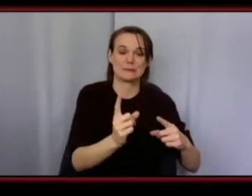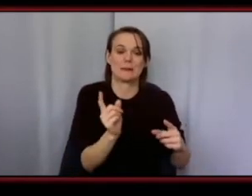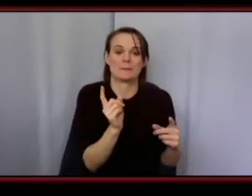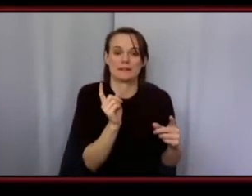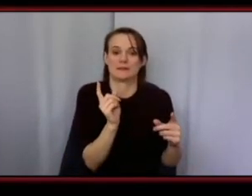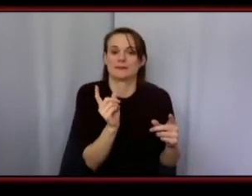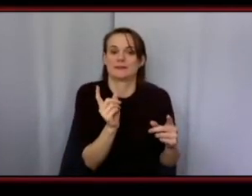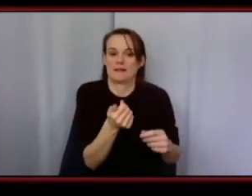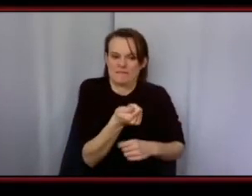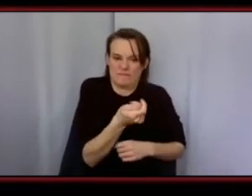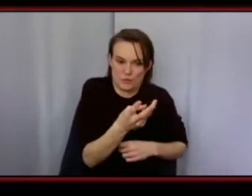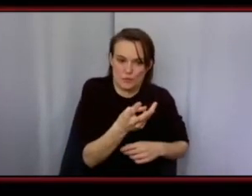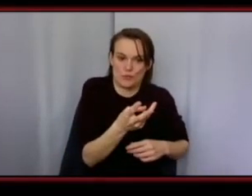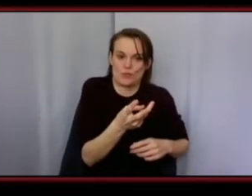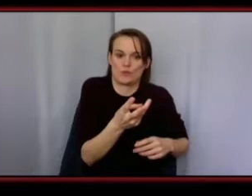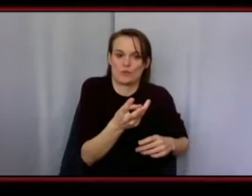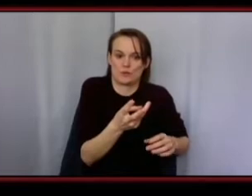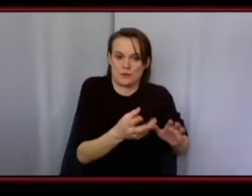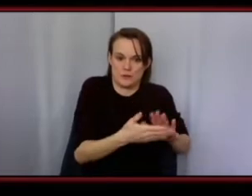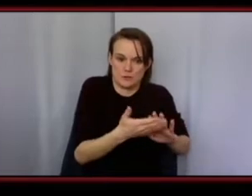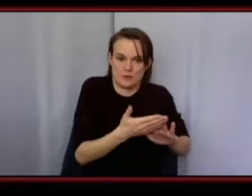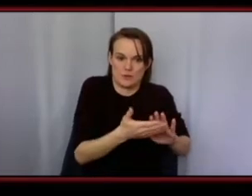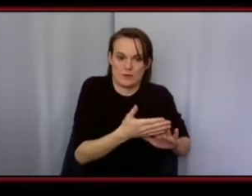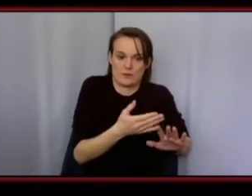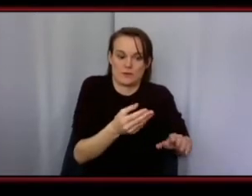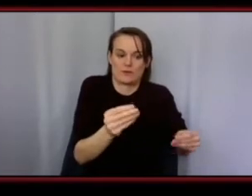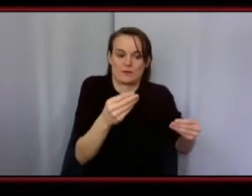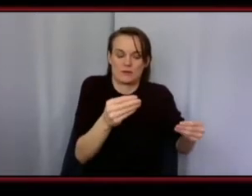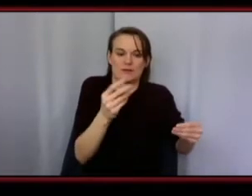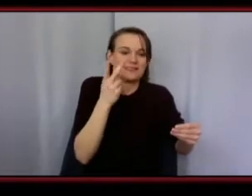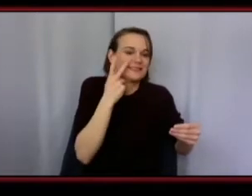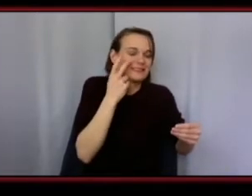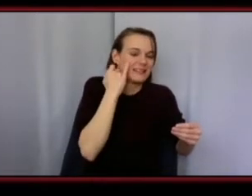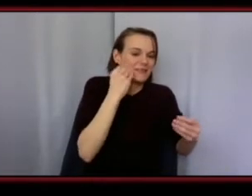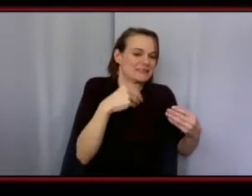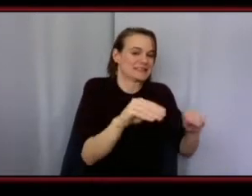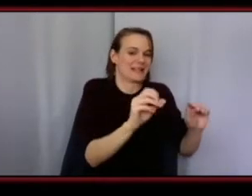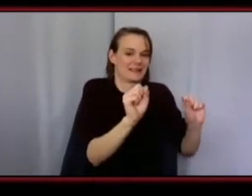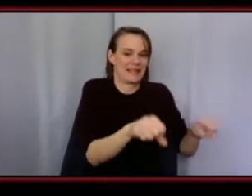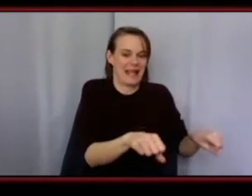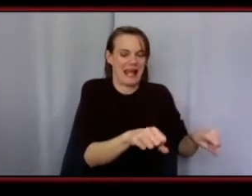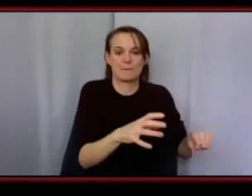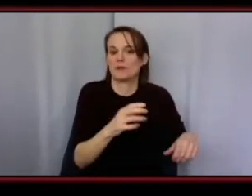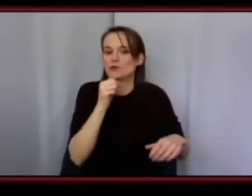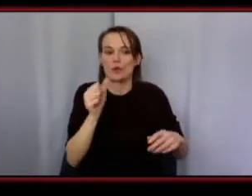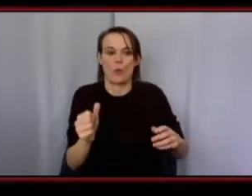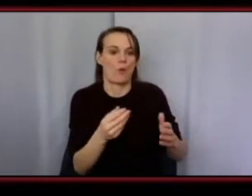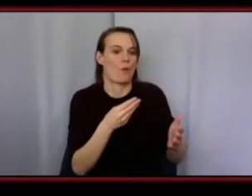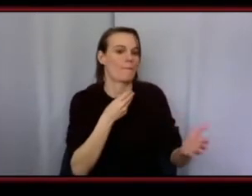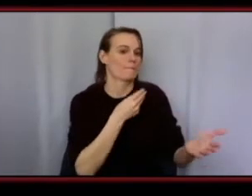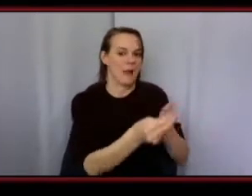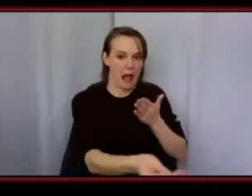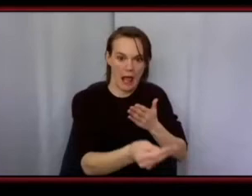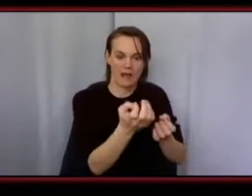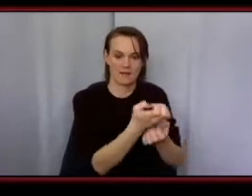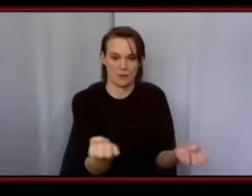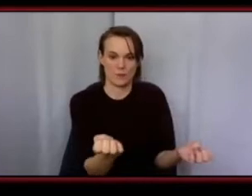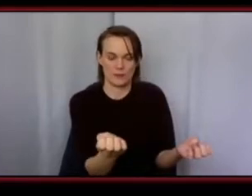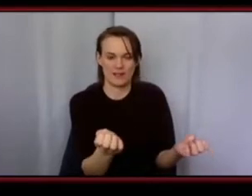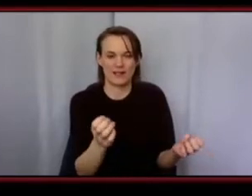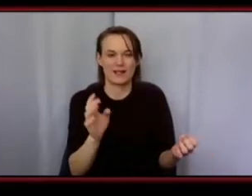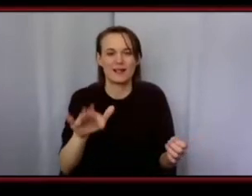of the shirts see if you can sell them see if you can make profit off your first before like you buy all the equipment like i know uh atlantic